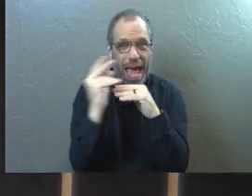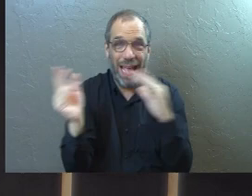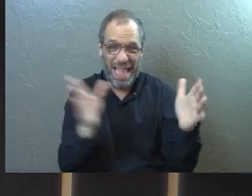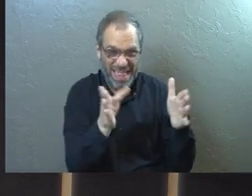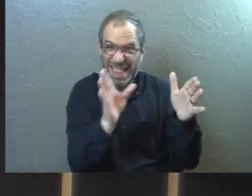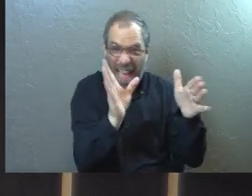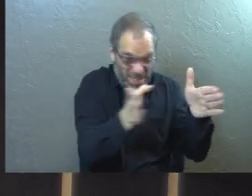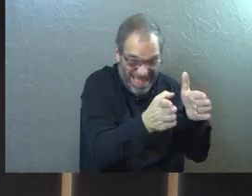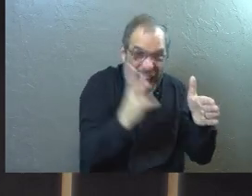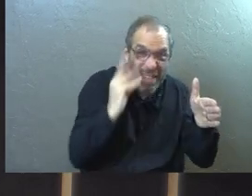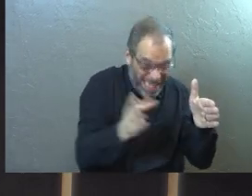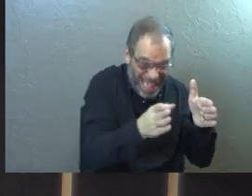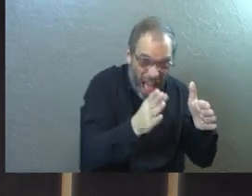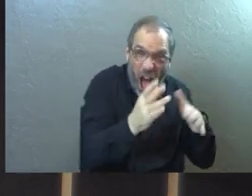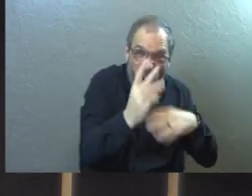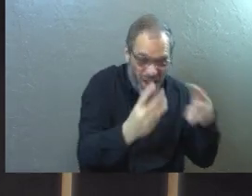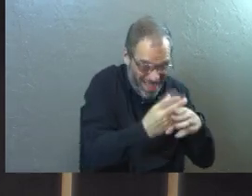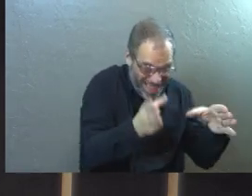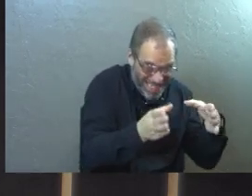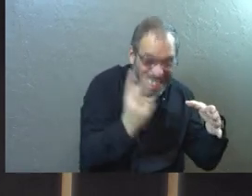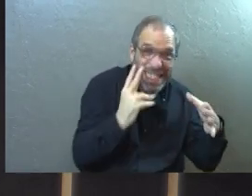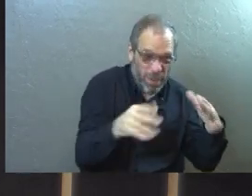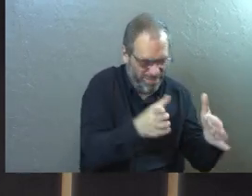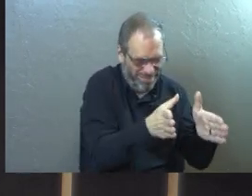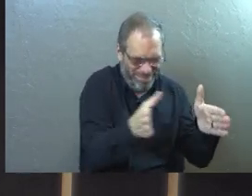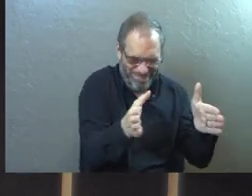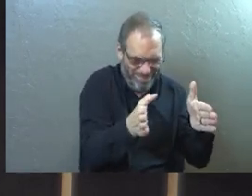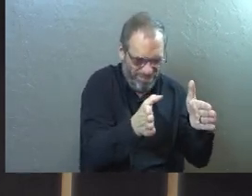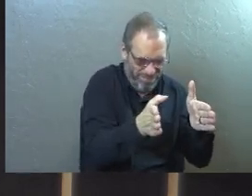back after that experience, how will she see it?